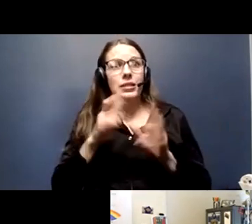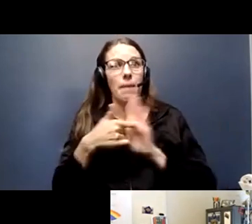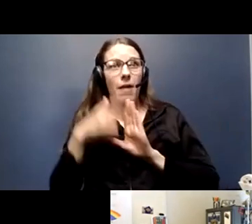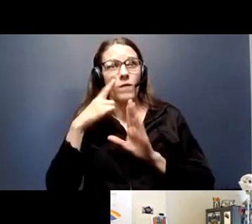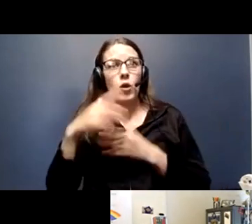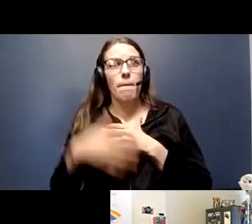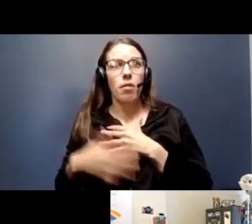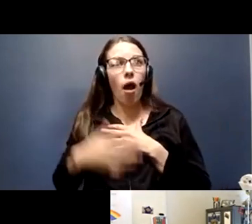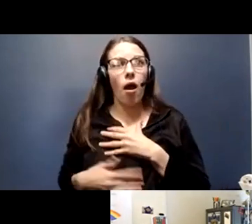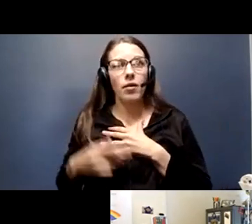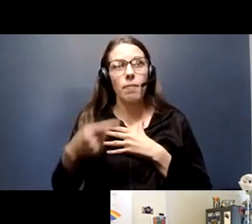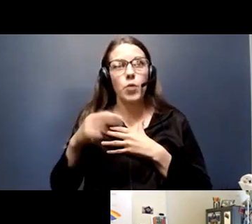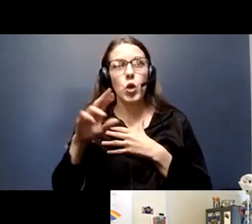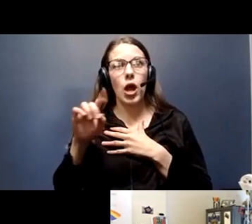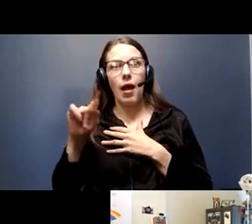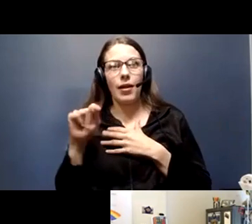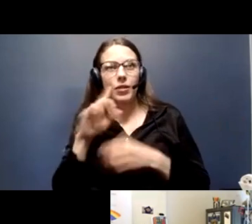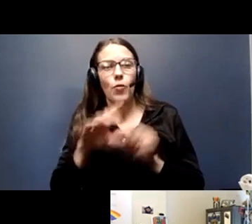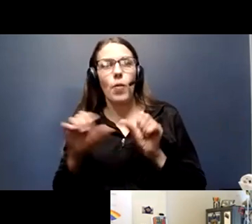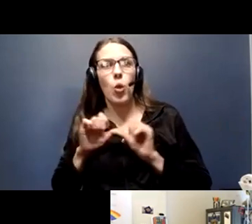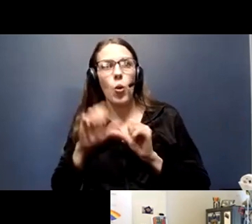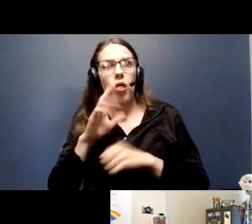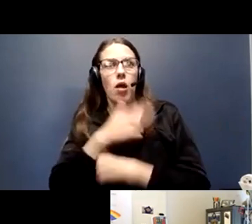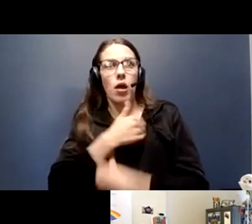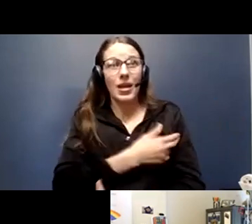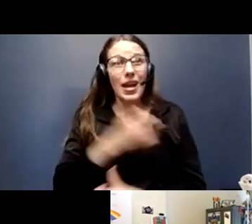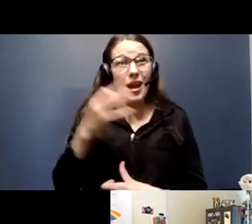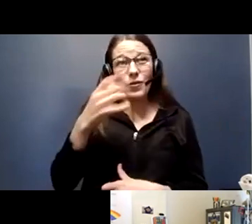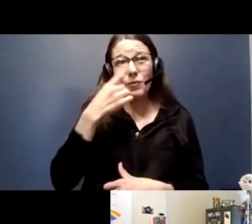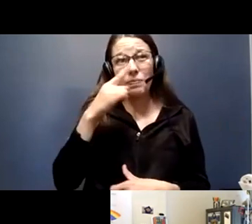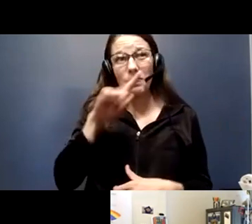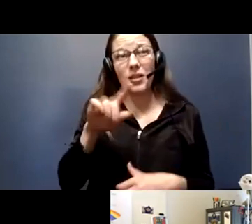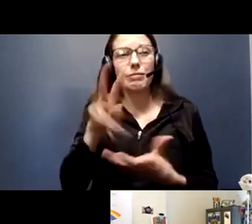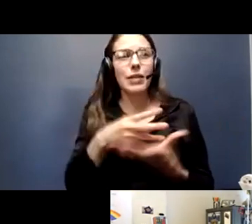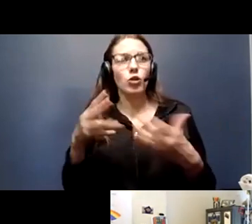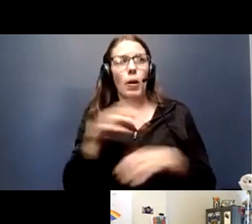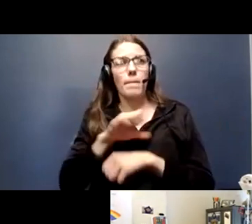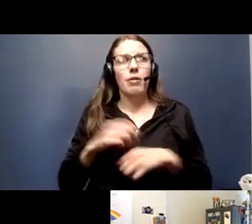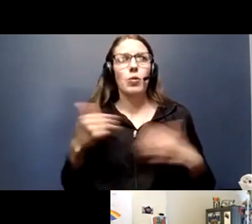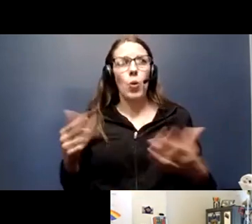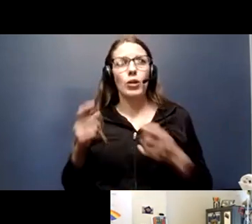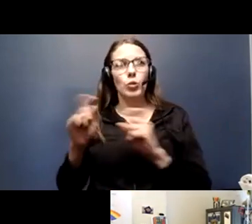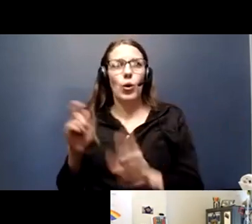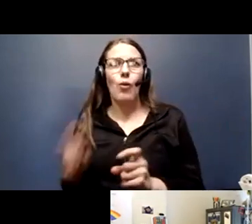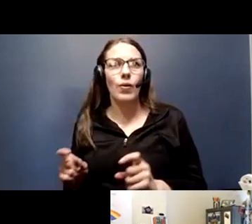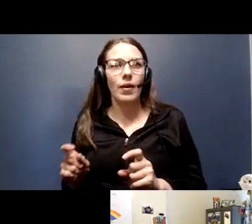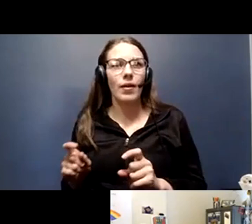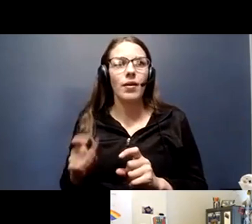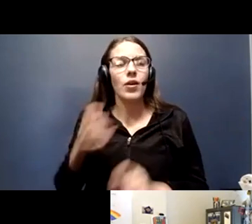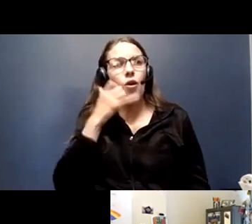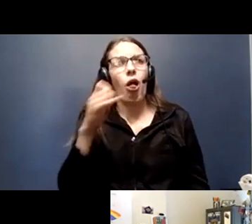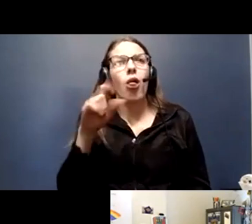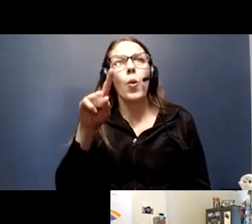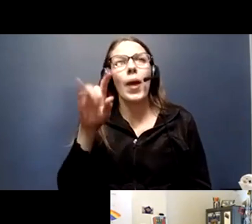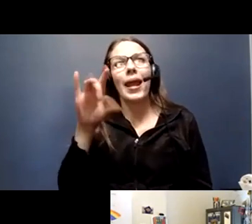products by local hospitals. And if you could, please schedule an appointment for donation dialing 1-800